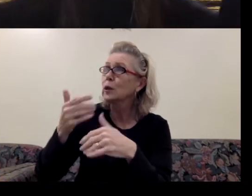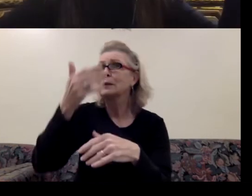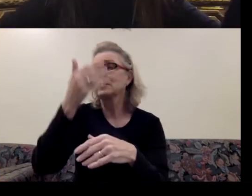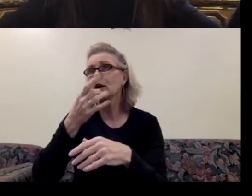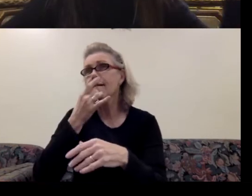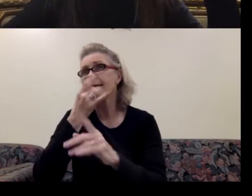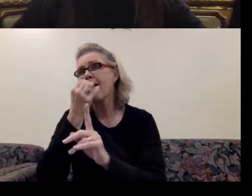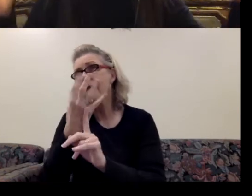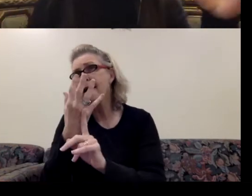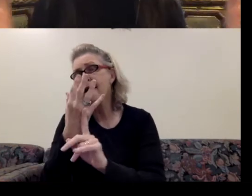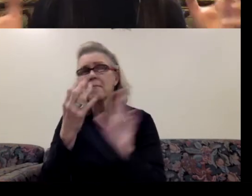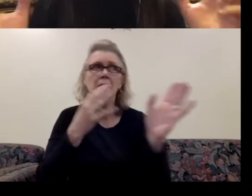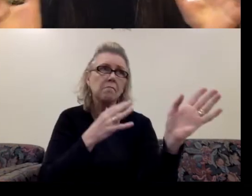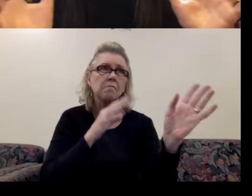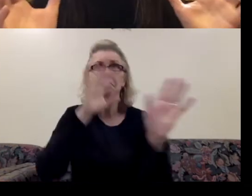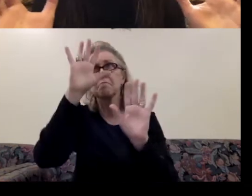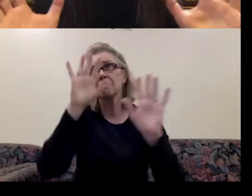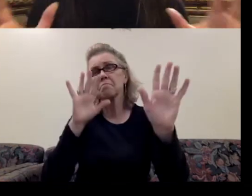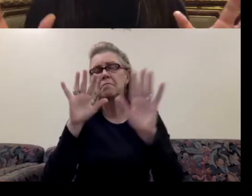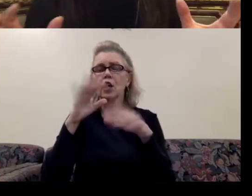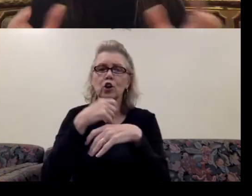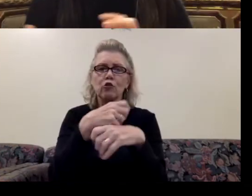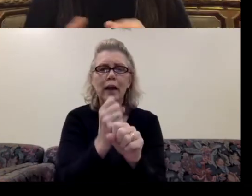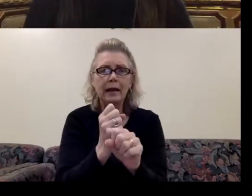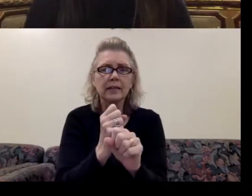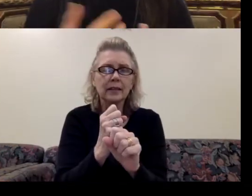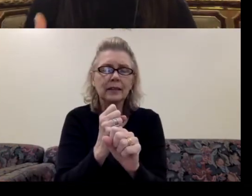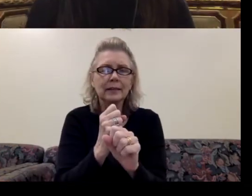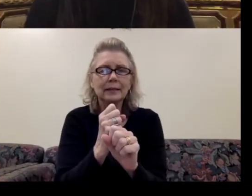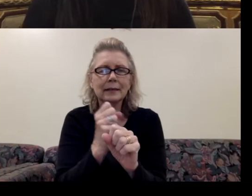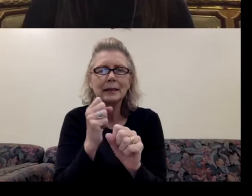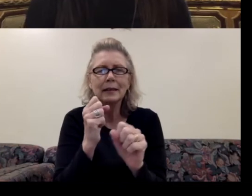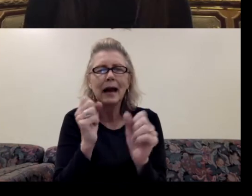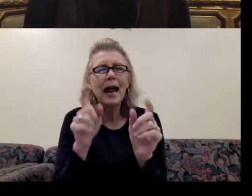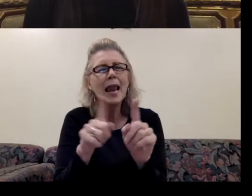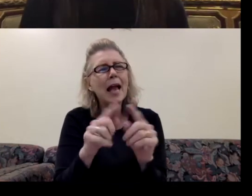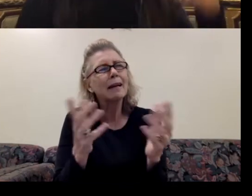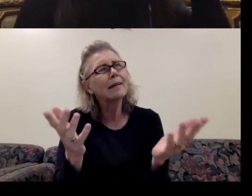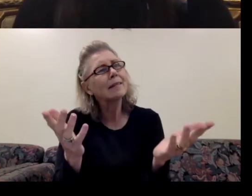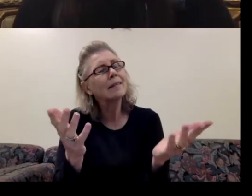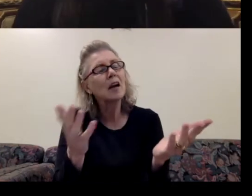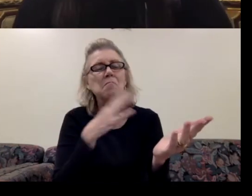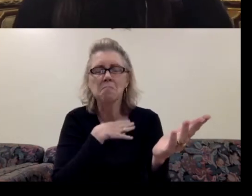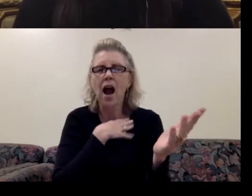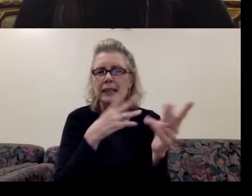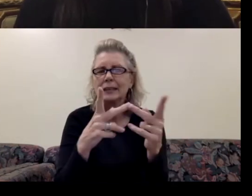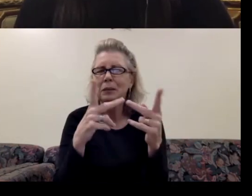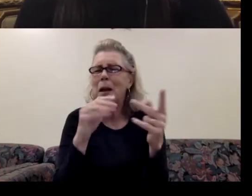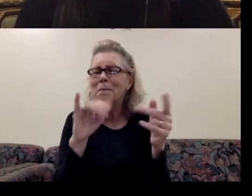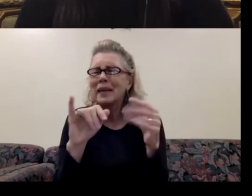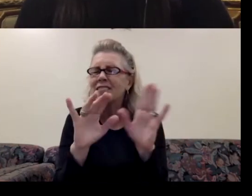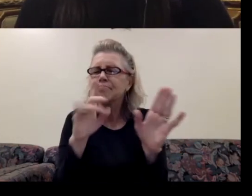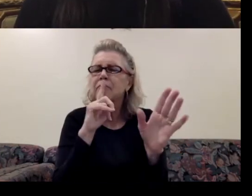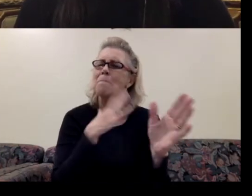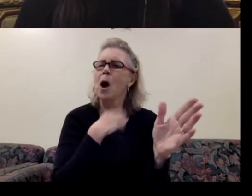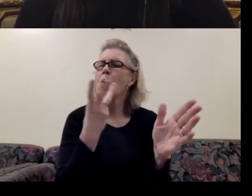hang something, and I create a mini, mini or no mini, like a process space, uh, which is my own.